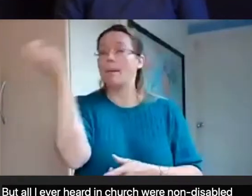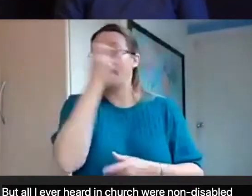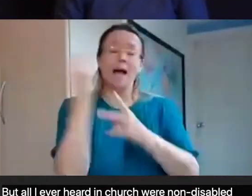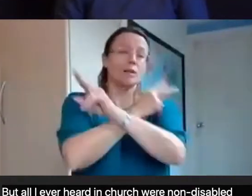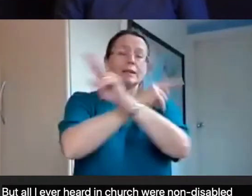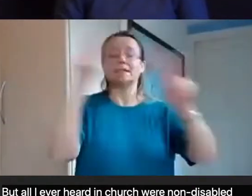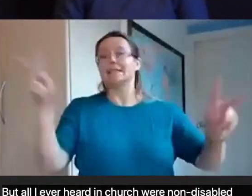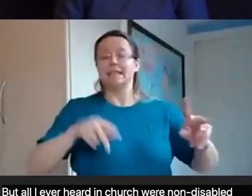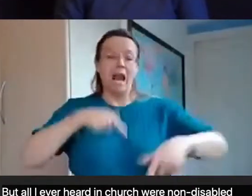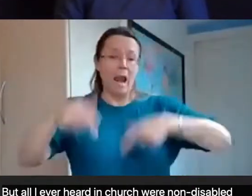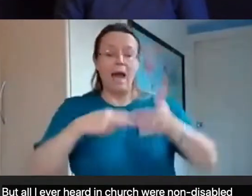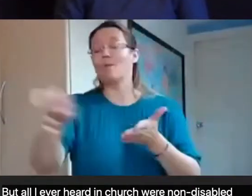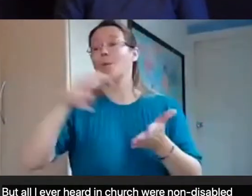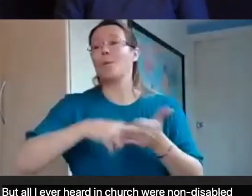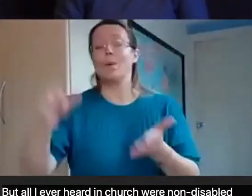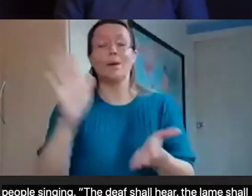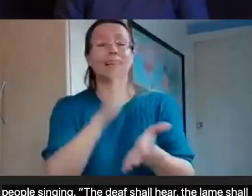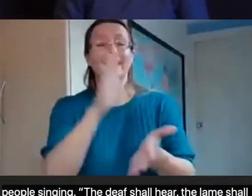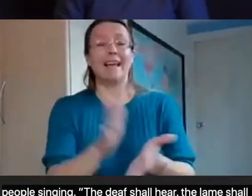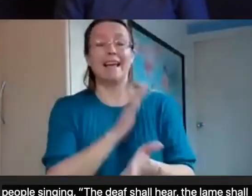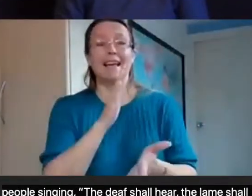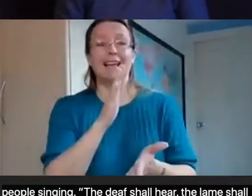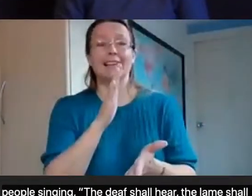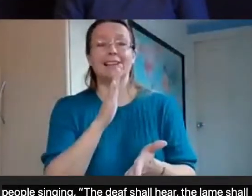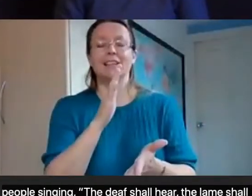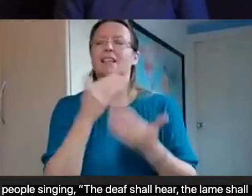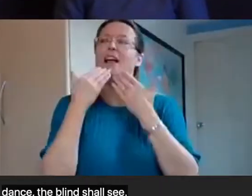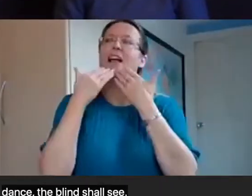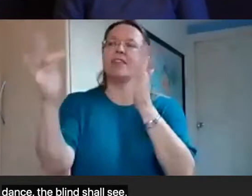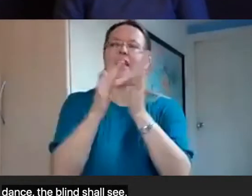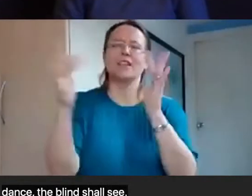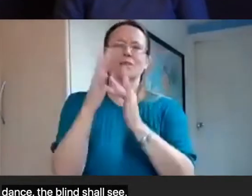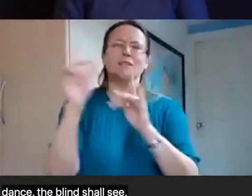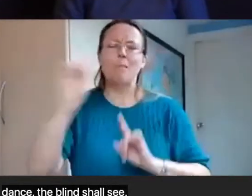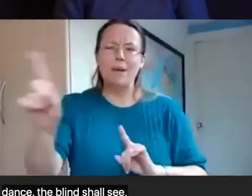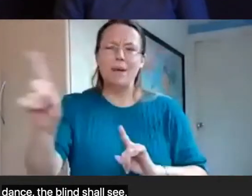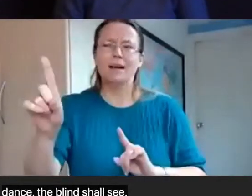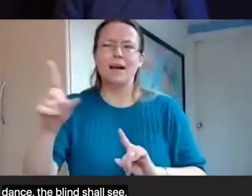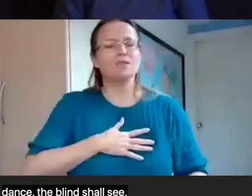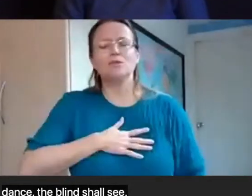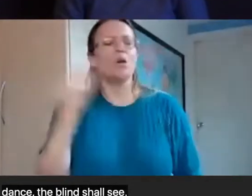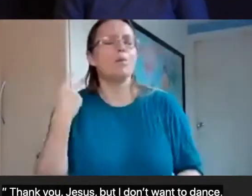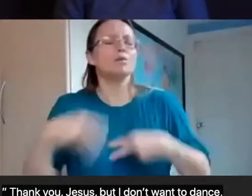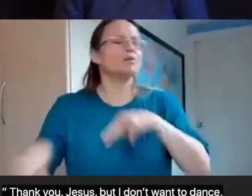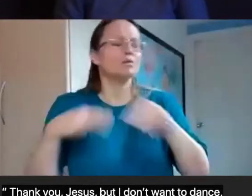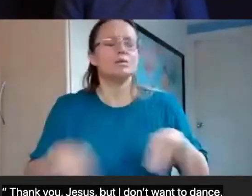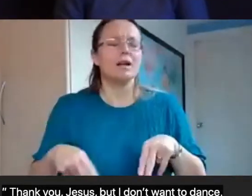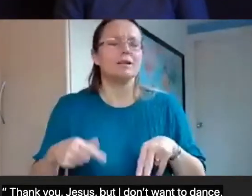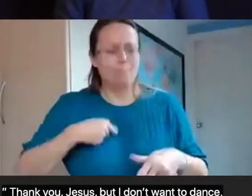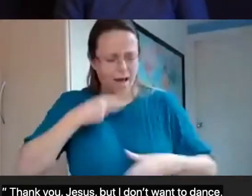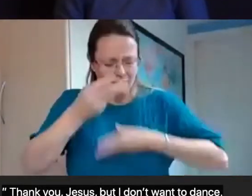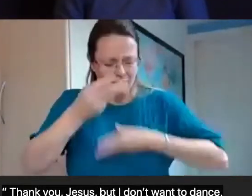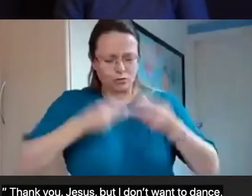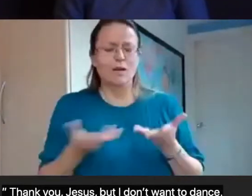see. Thank you, Jesus, but I don't want to dance. I want to hear the stories of my people. But I didn't even know where to start